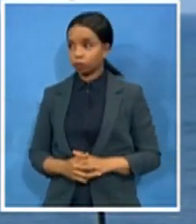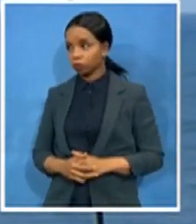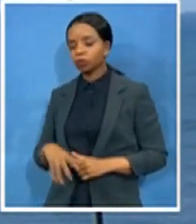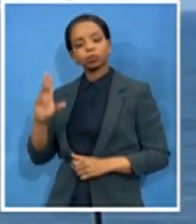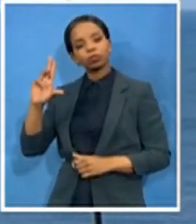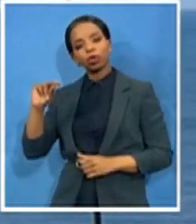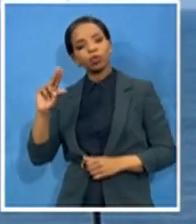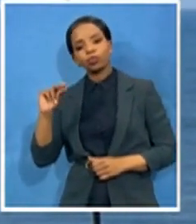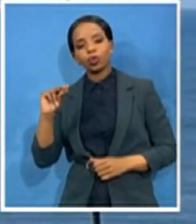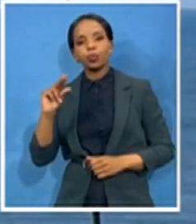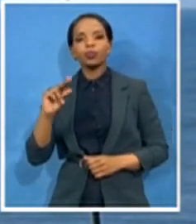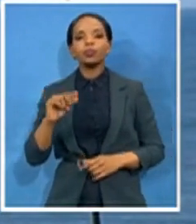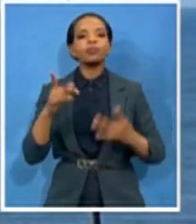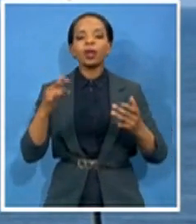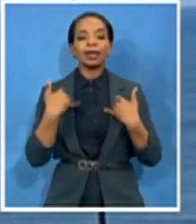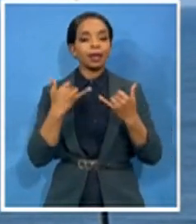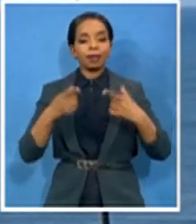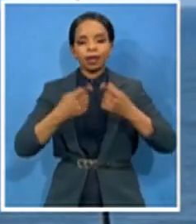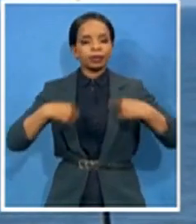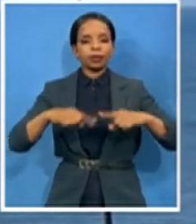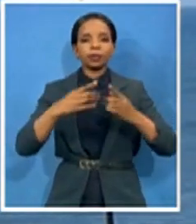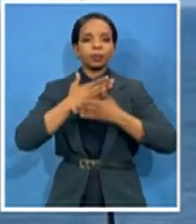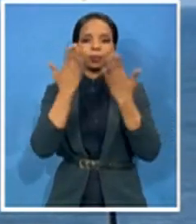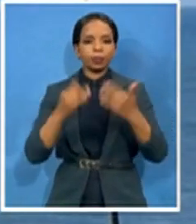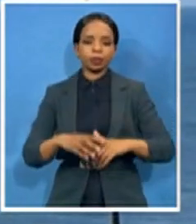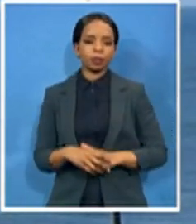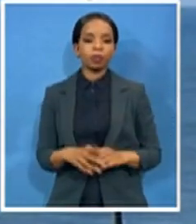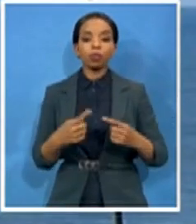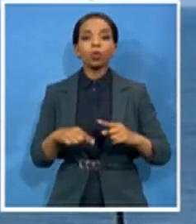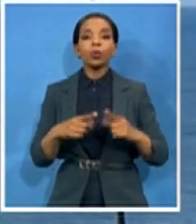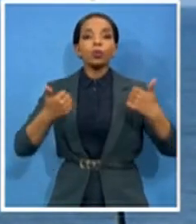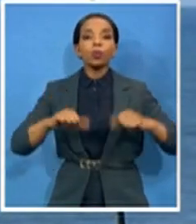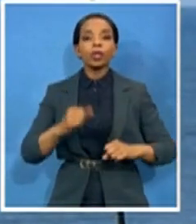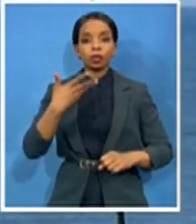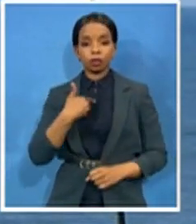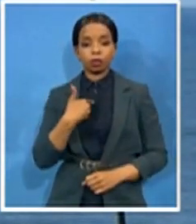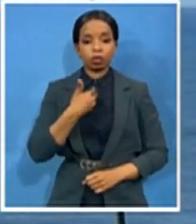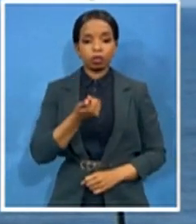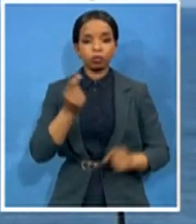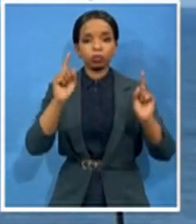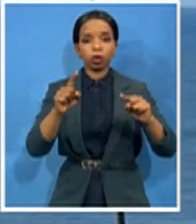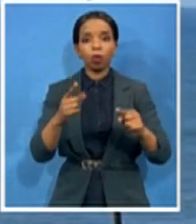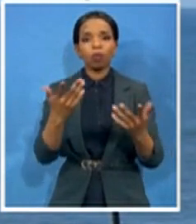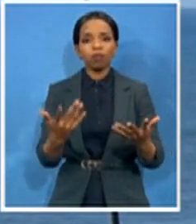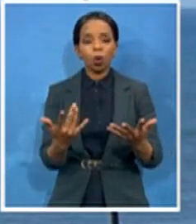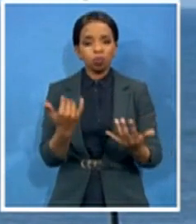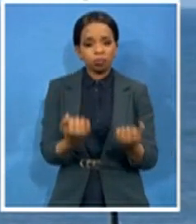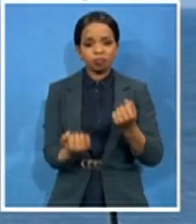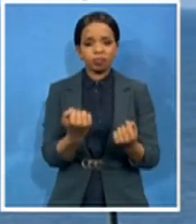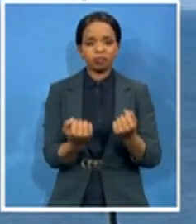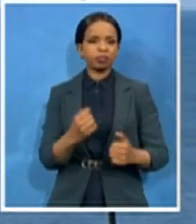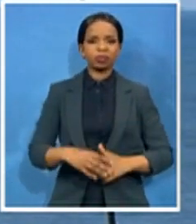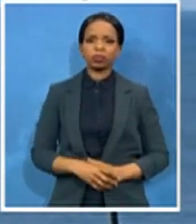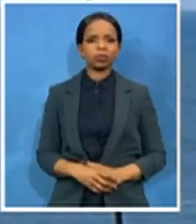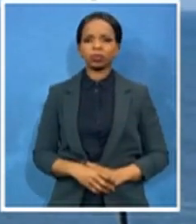We have not received a subpoena to the tribunal and we were not expected to be